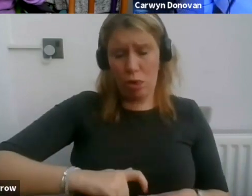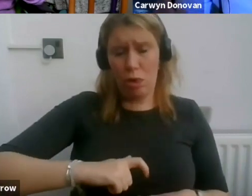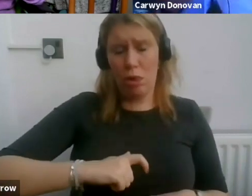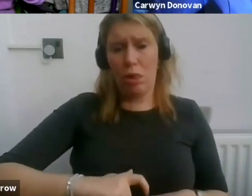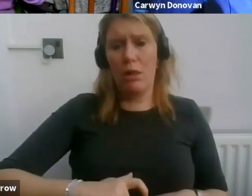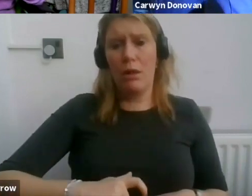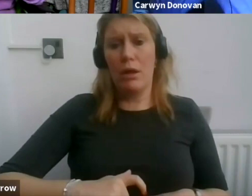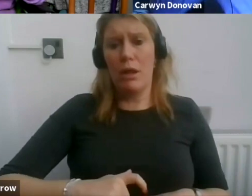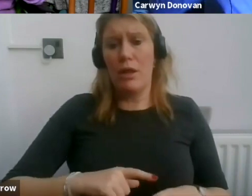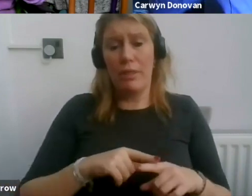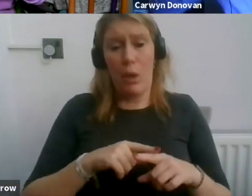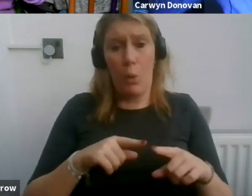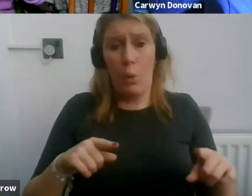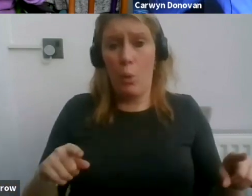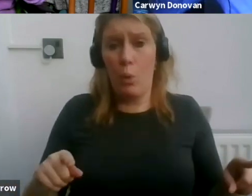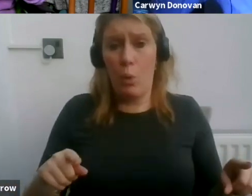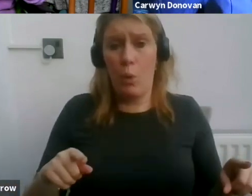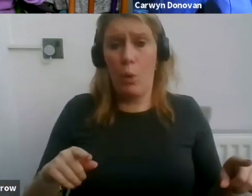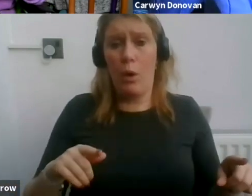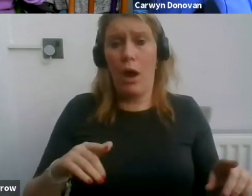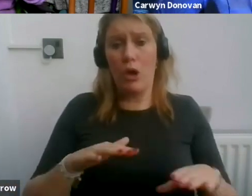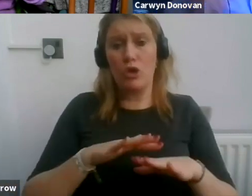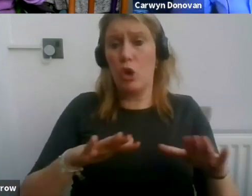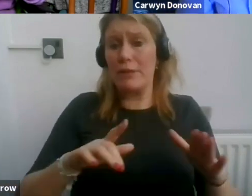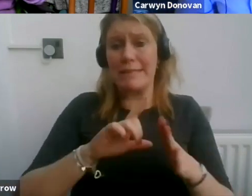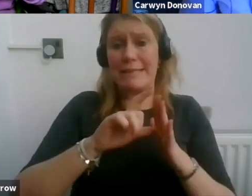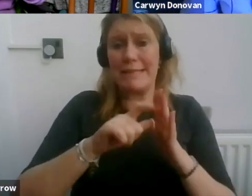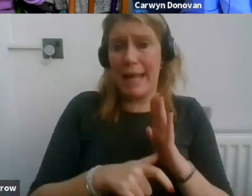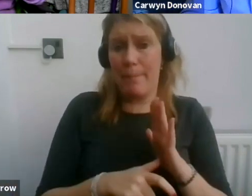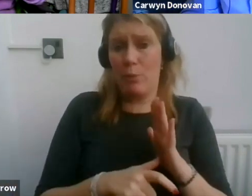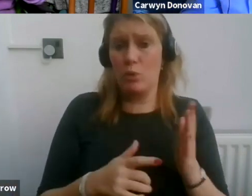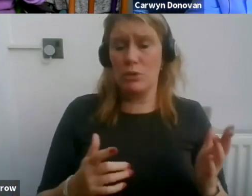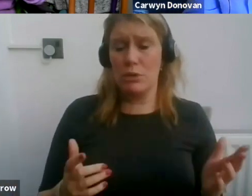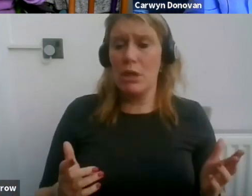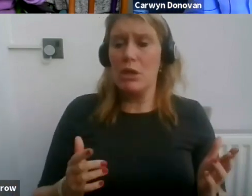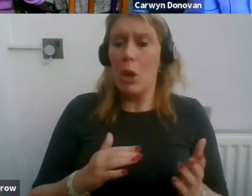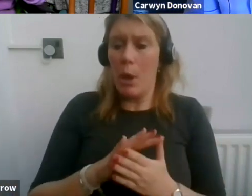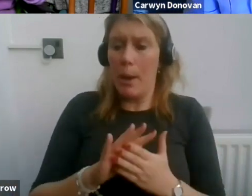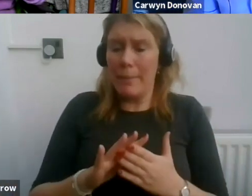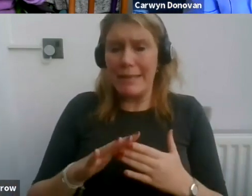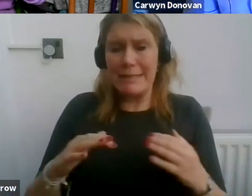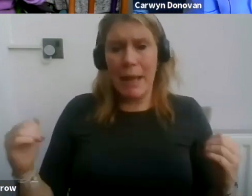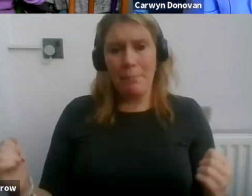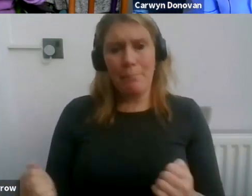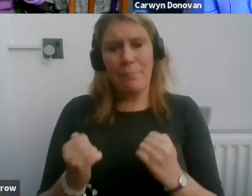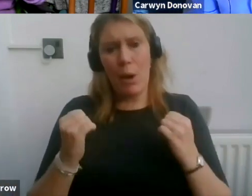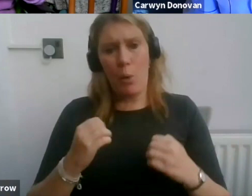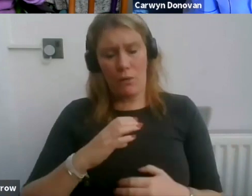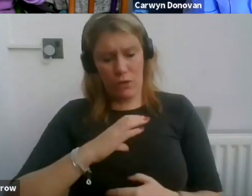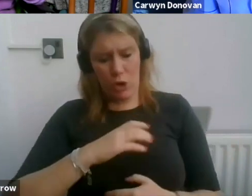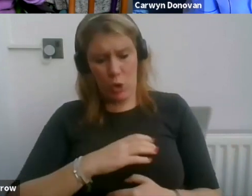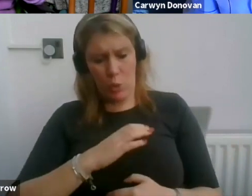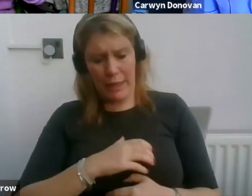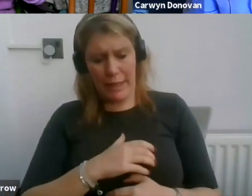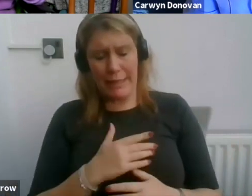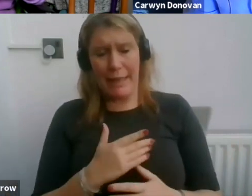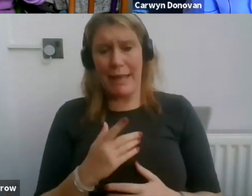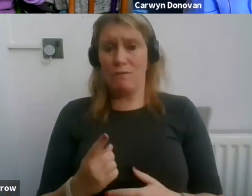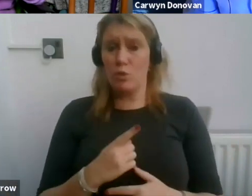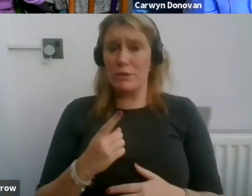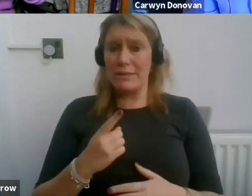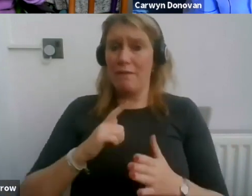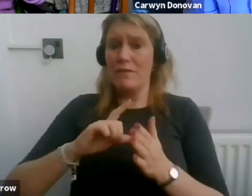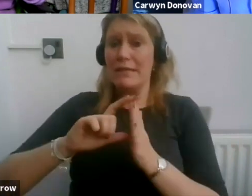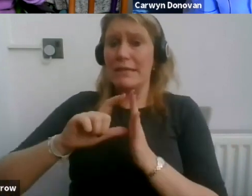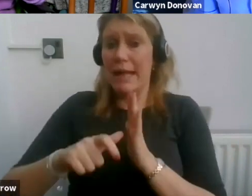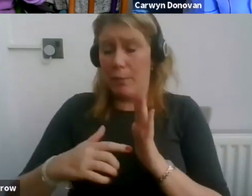are all non-disabled people. So again, the power of the union I think is that if you're a disabled person